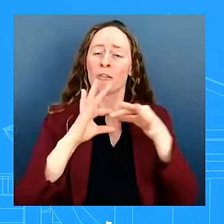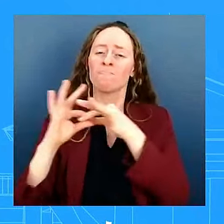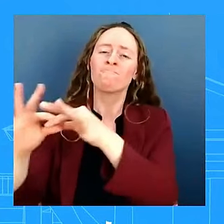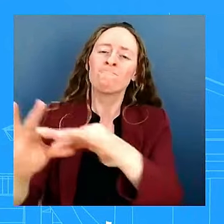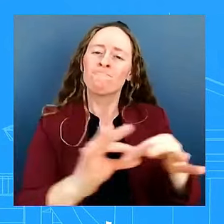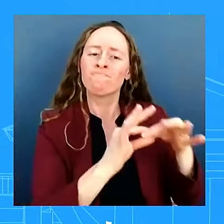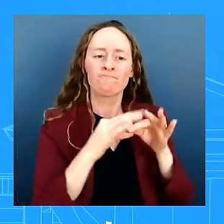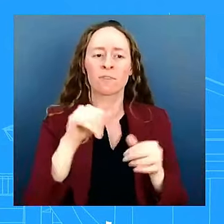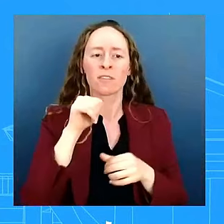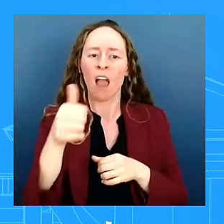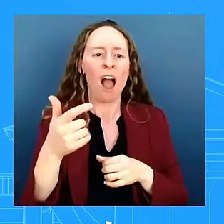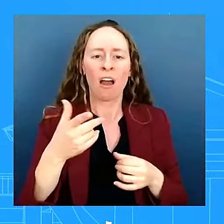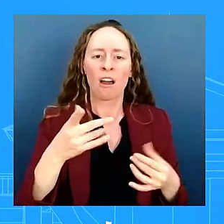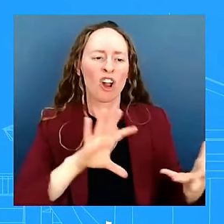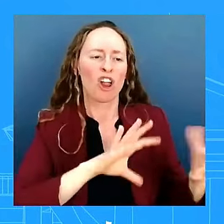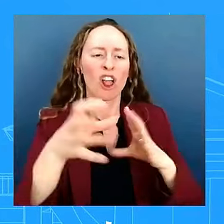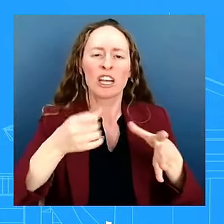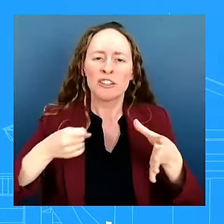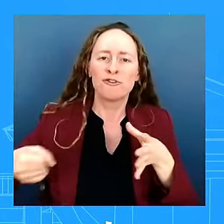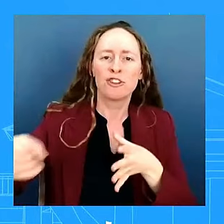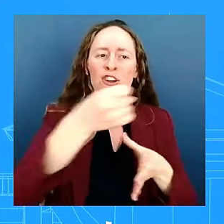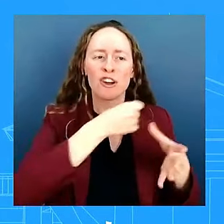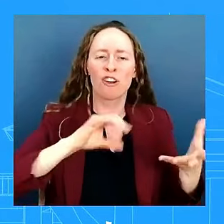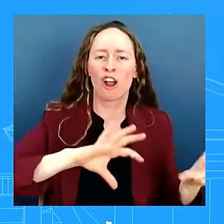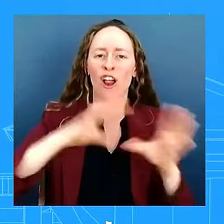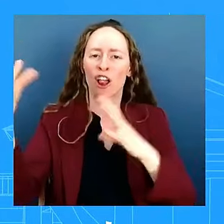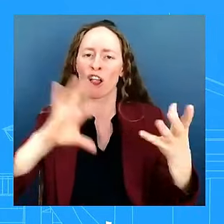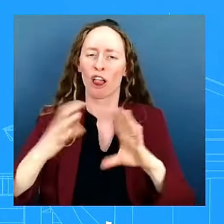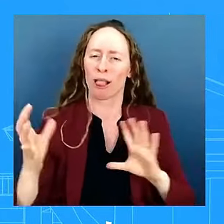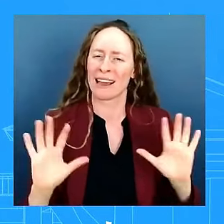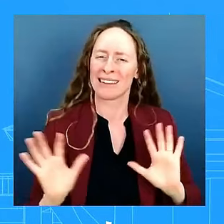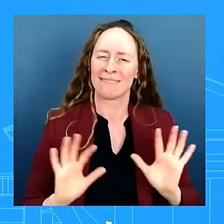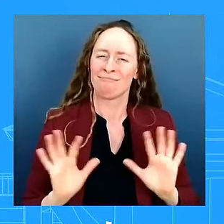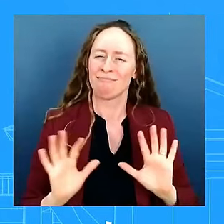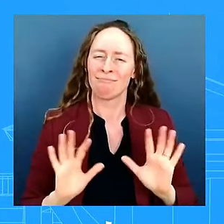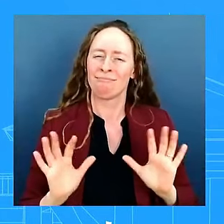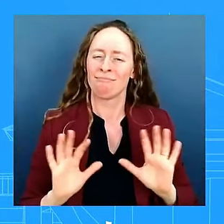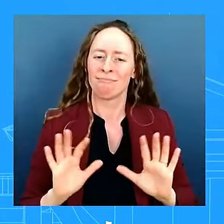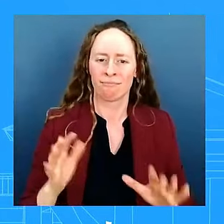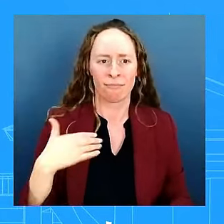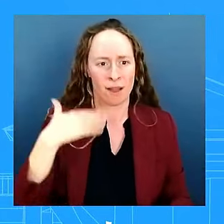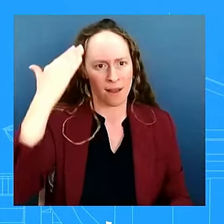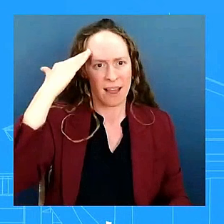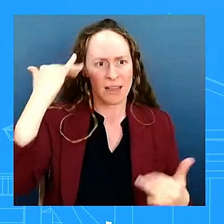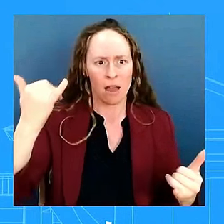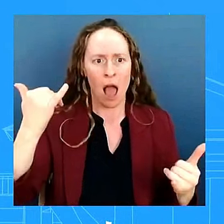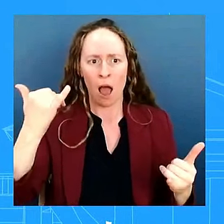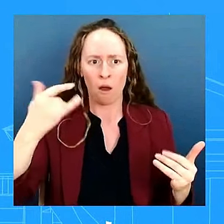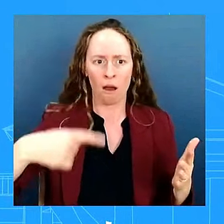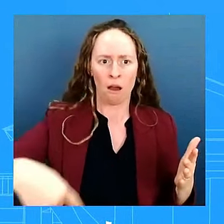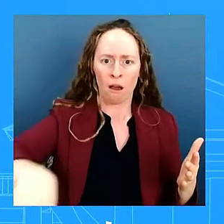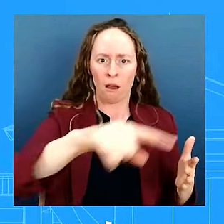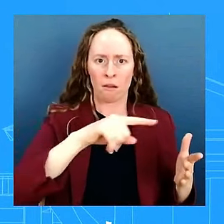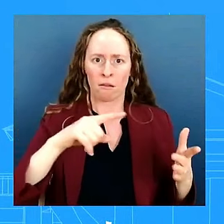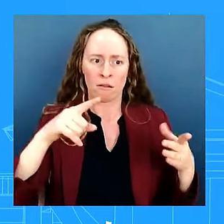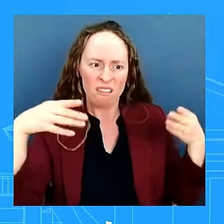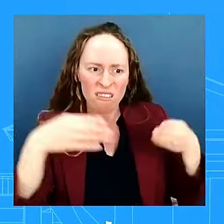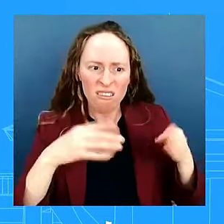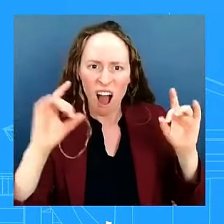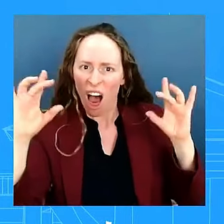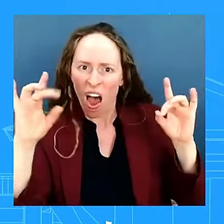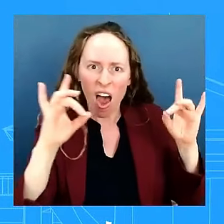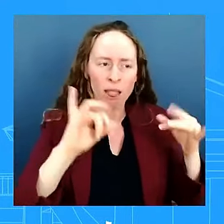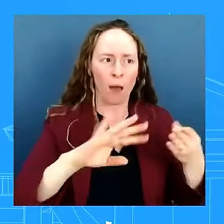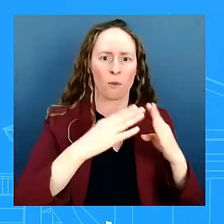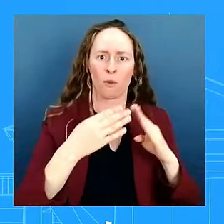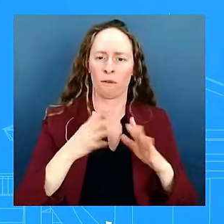sure that the community is dealing with a lot of incoming on this uh it's unfortunate and certainly not i can't speak